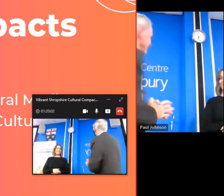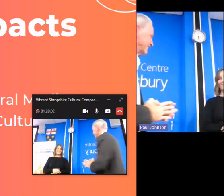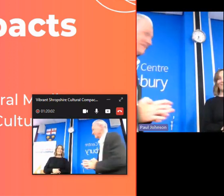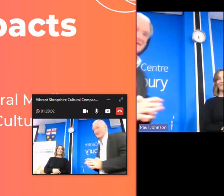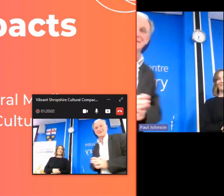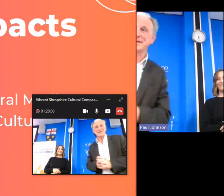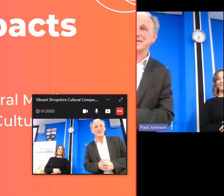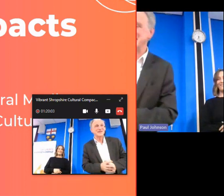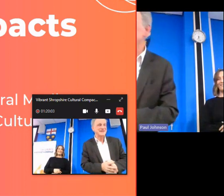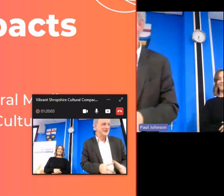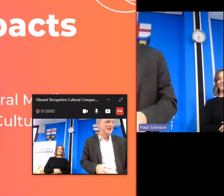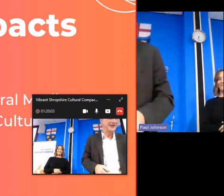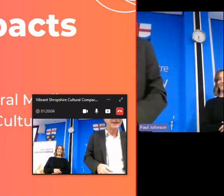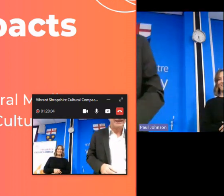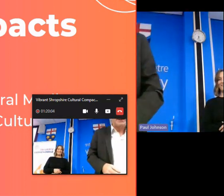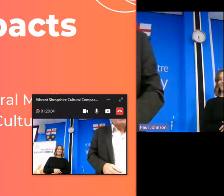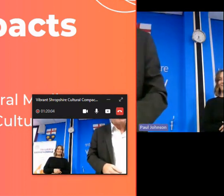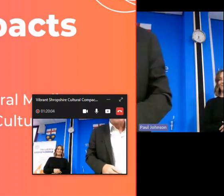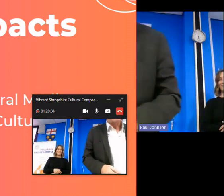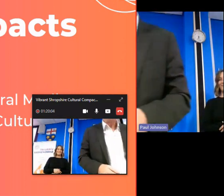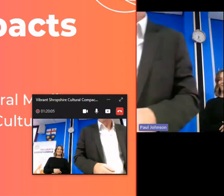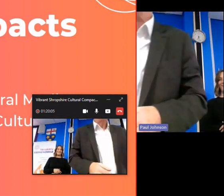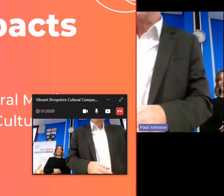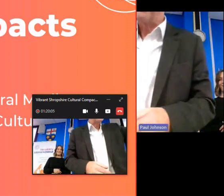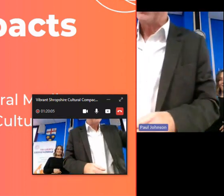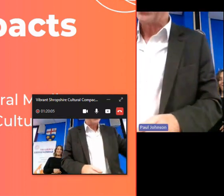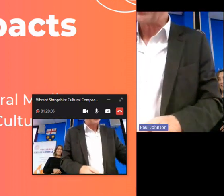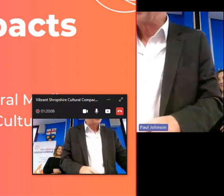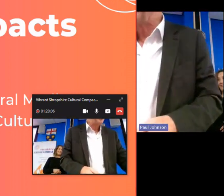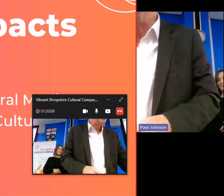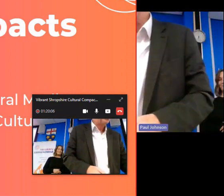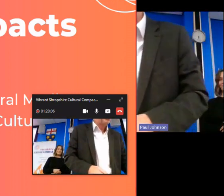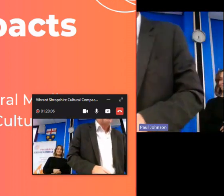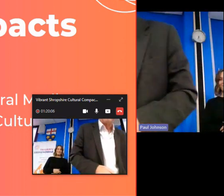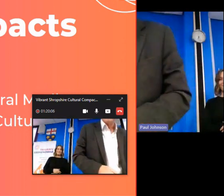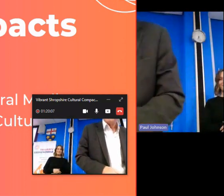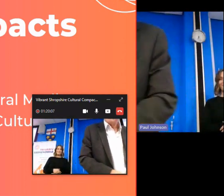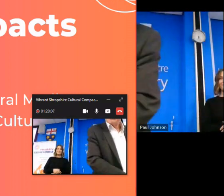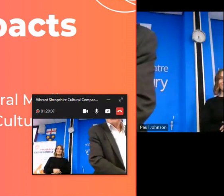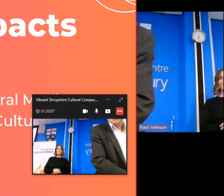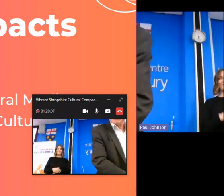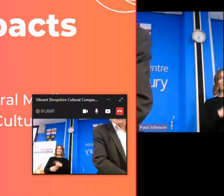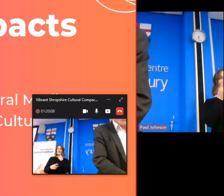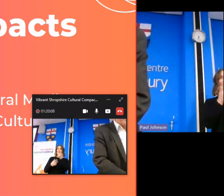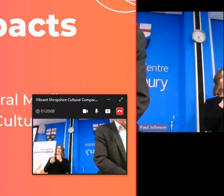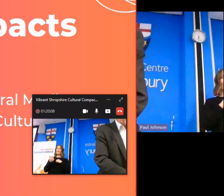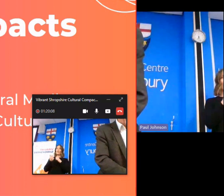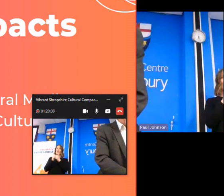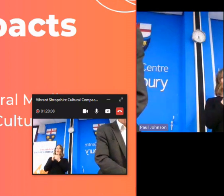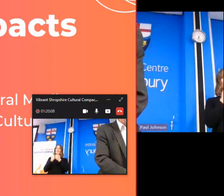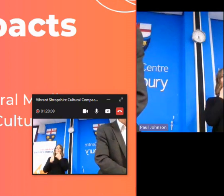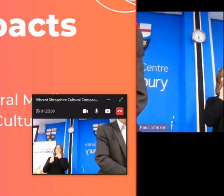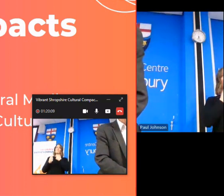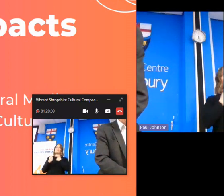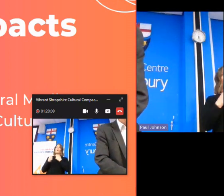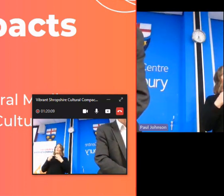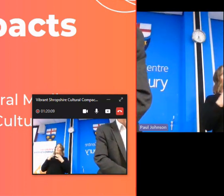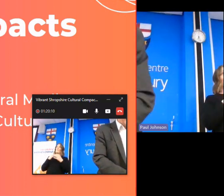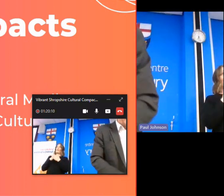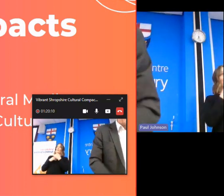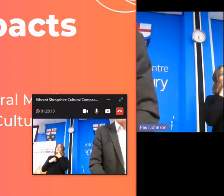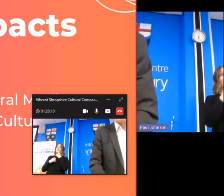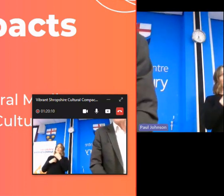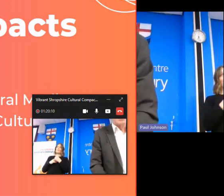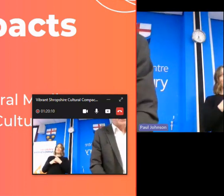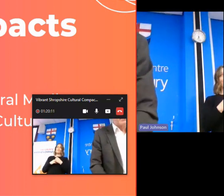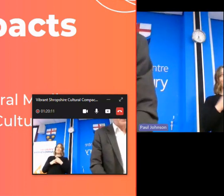change this okay i was saying to colleague here my wife says now that uh i